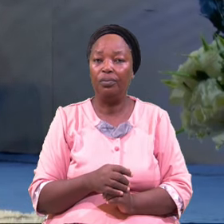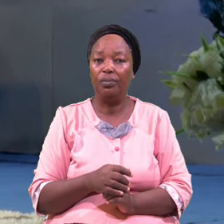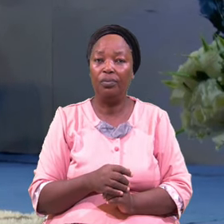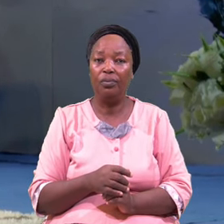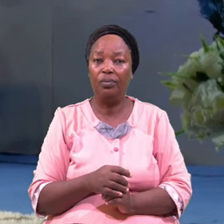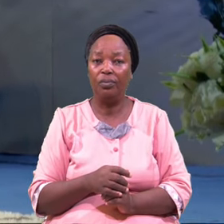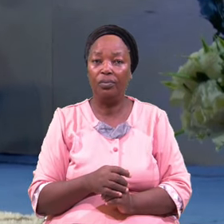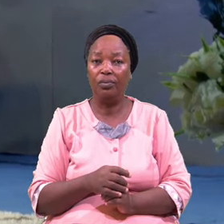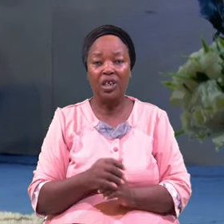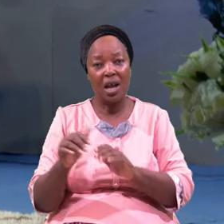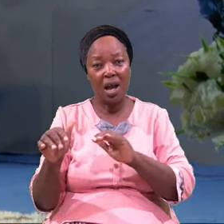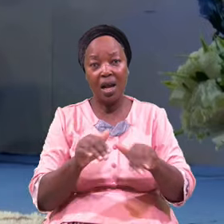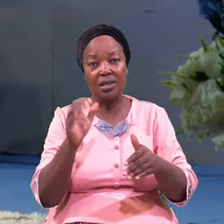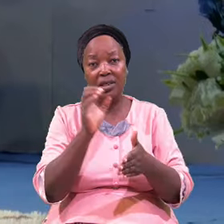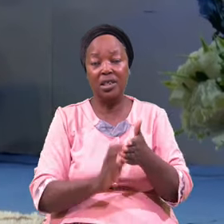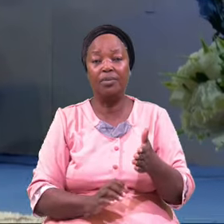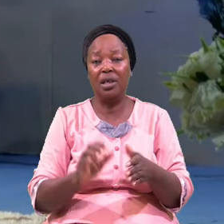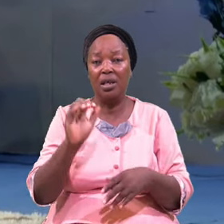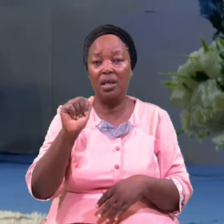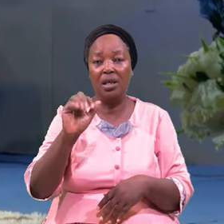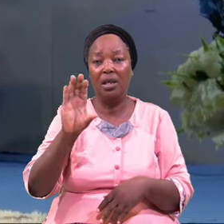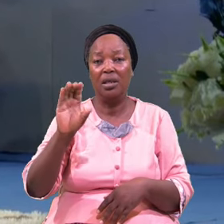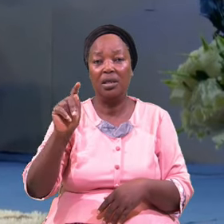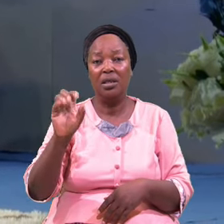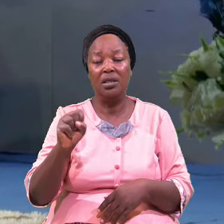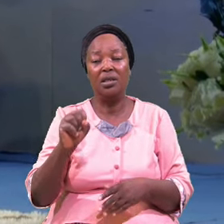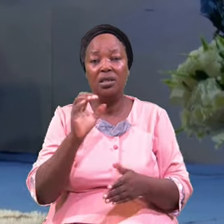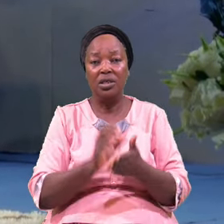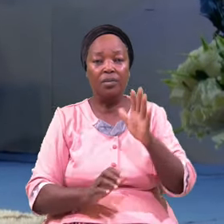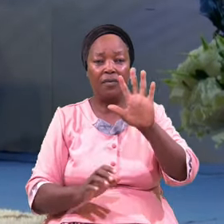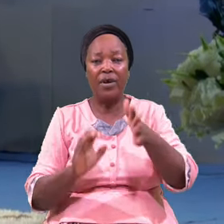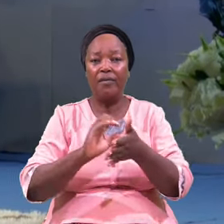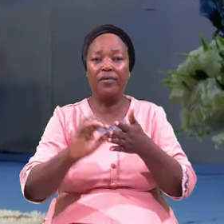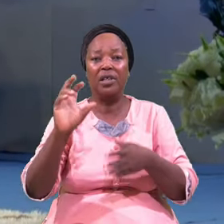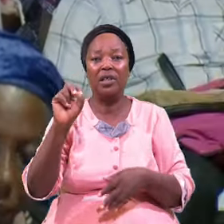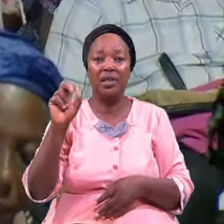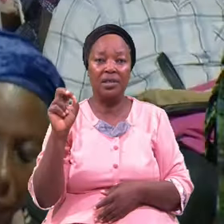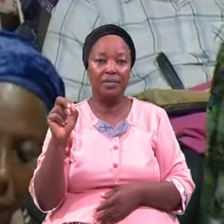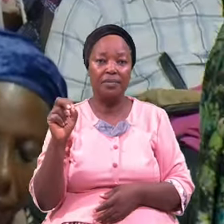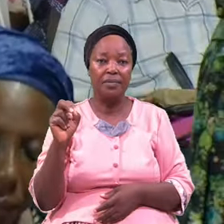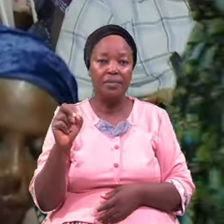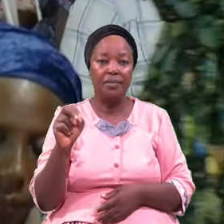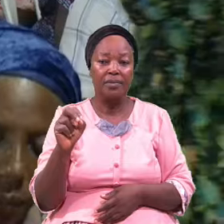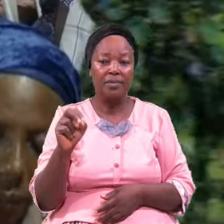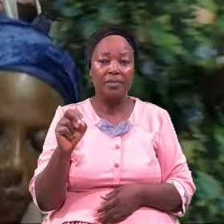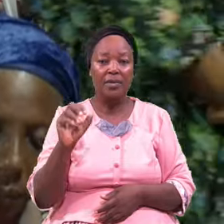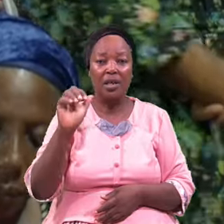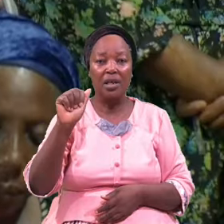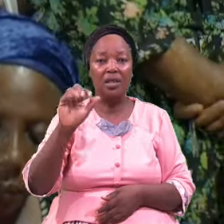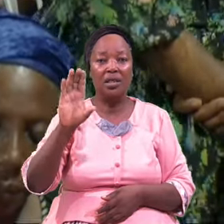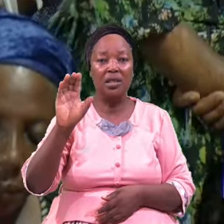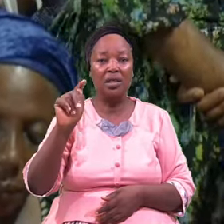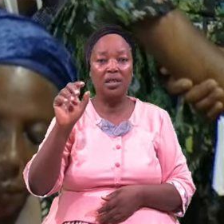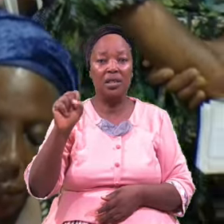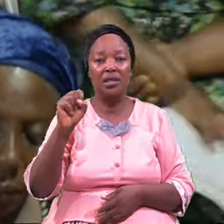Acts Acts Chapter 5 Reading Here From Bust 30 Acts Chapter 5 Bust